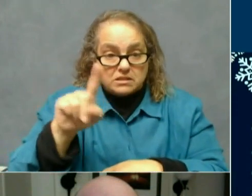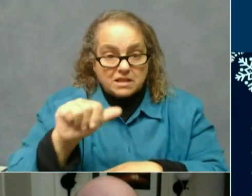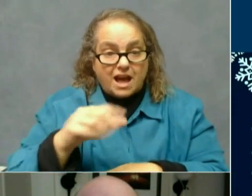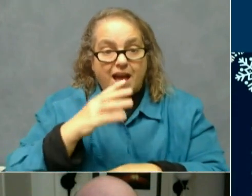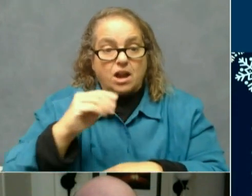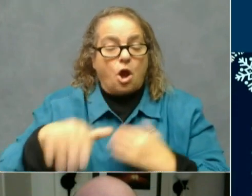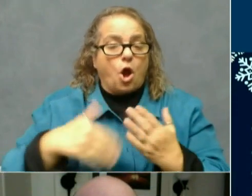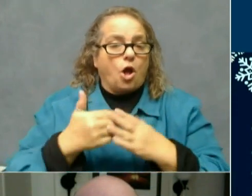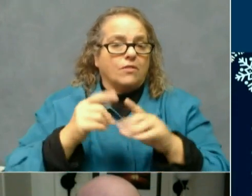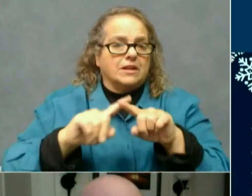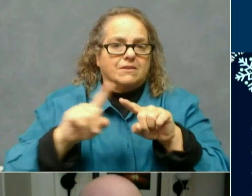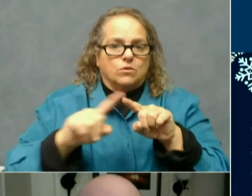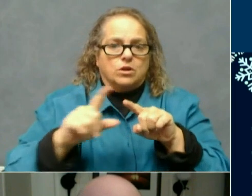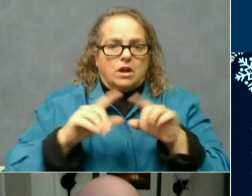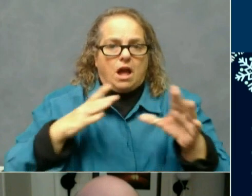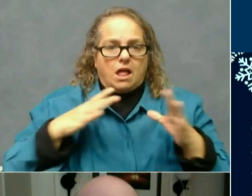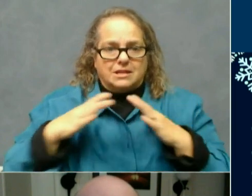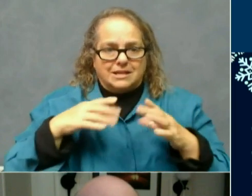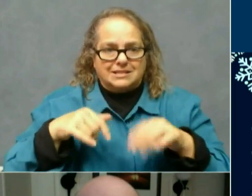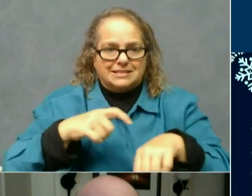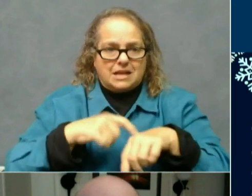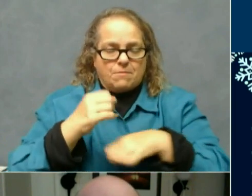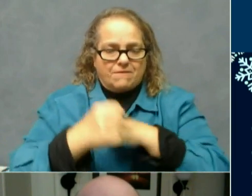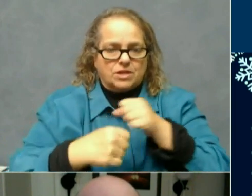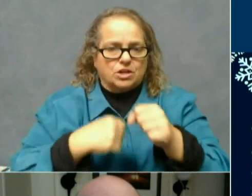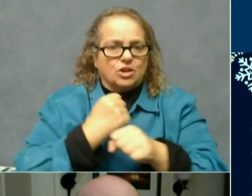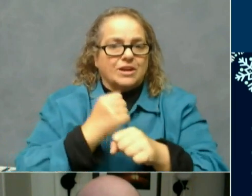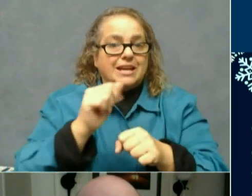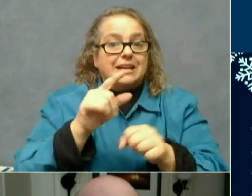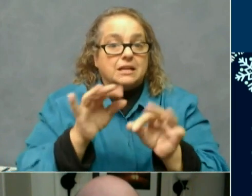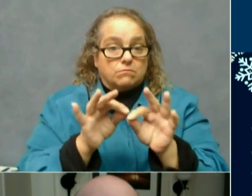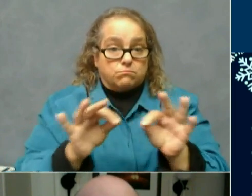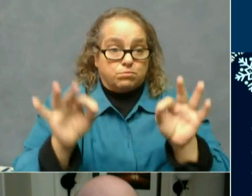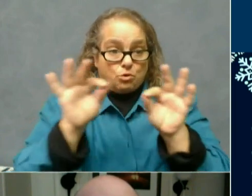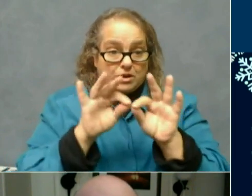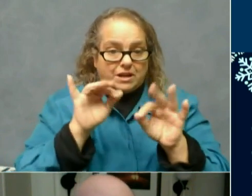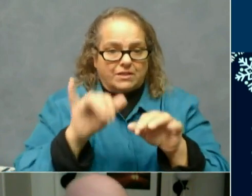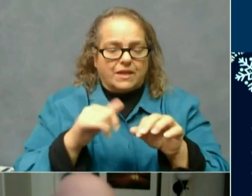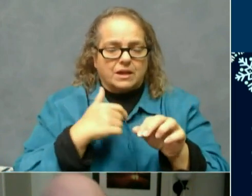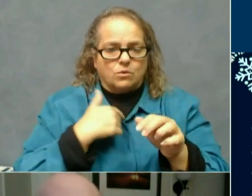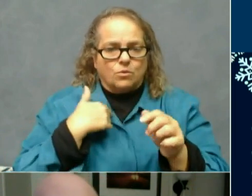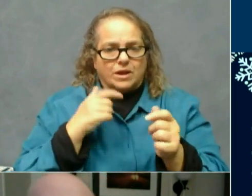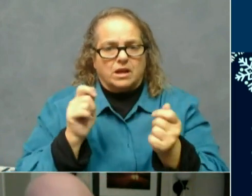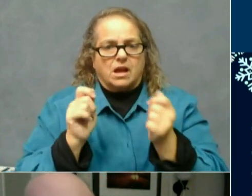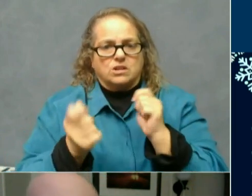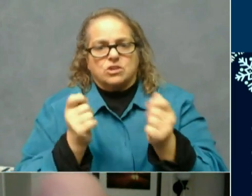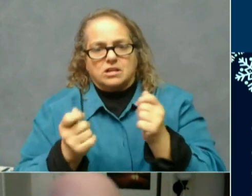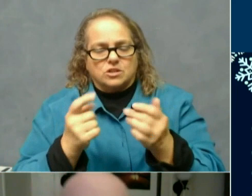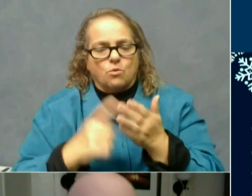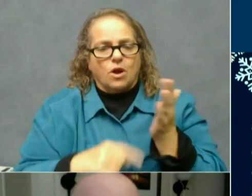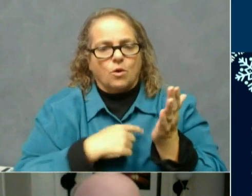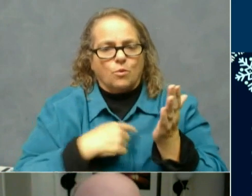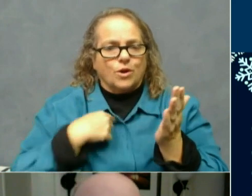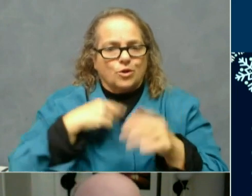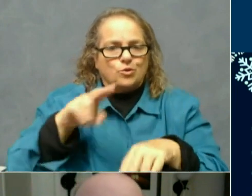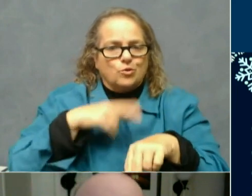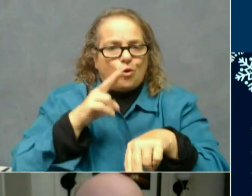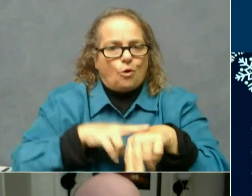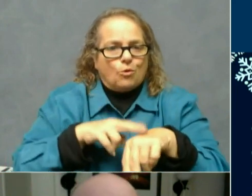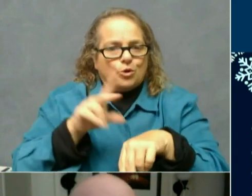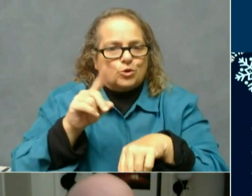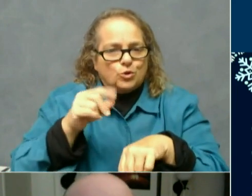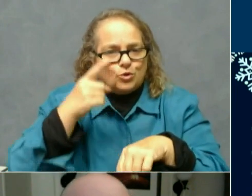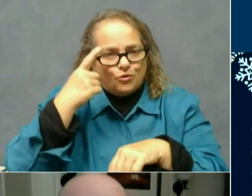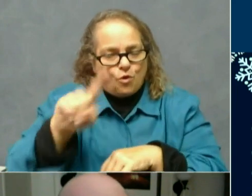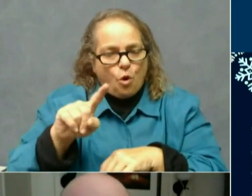year, it's very important that we adjust what we normally would do for the COVID year. So